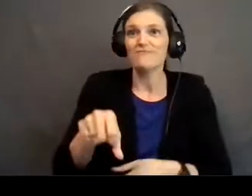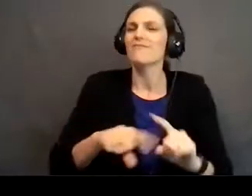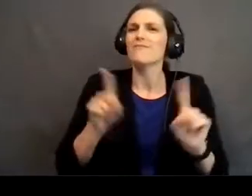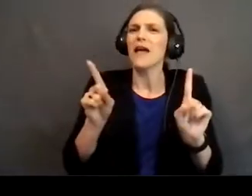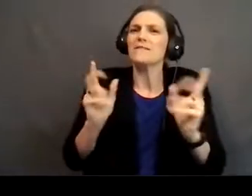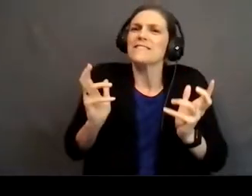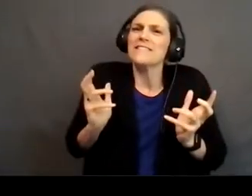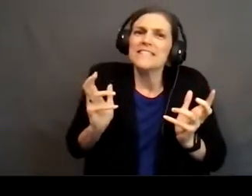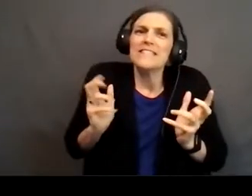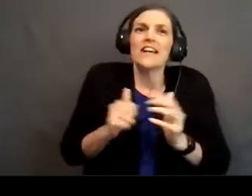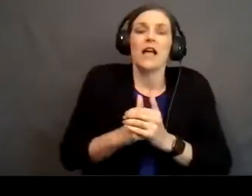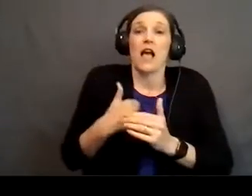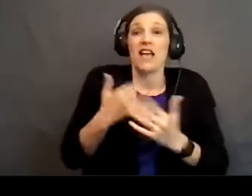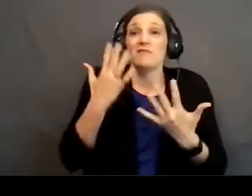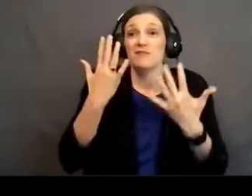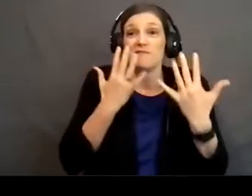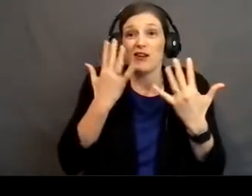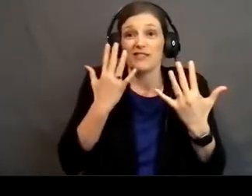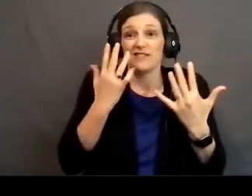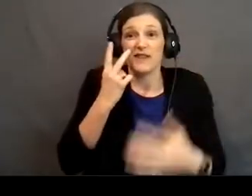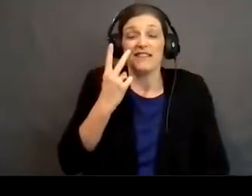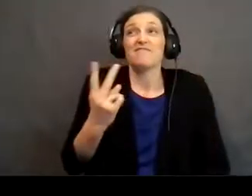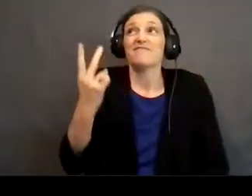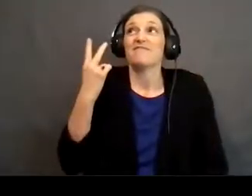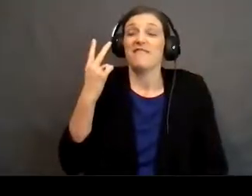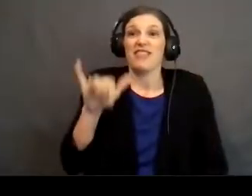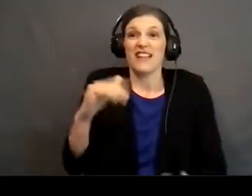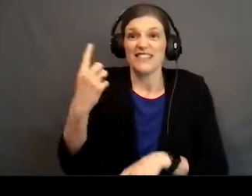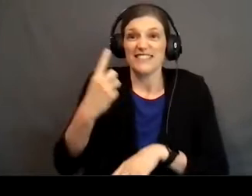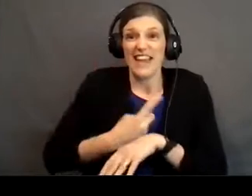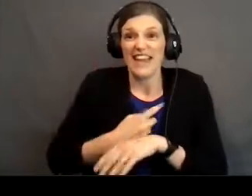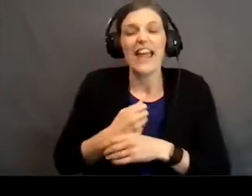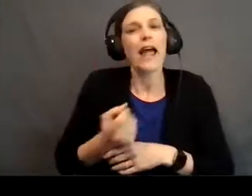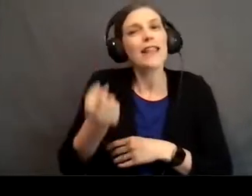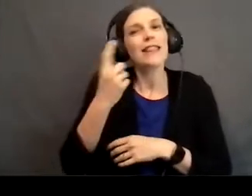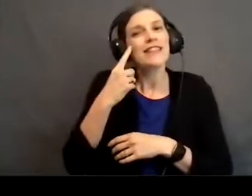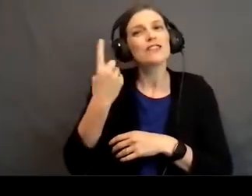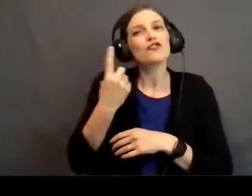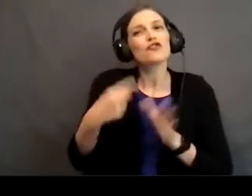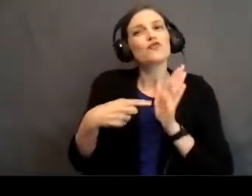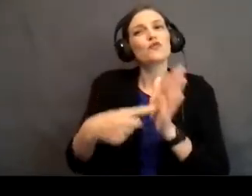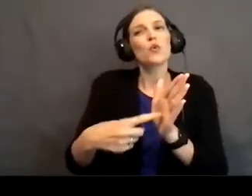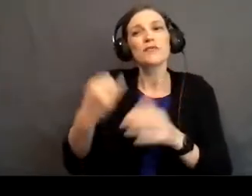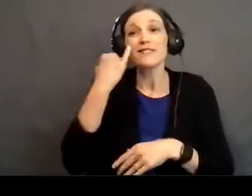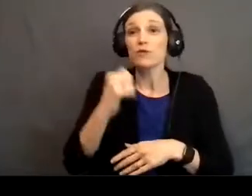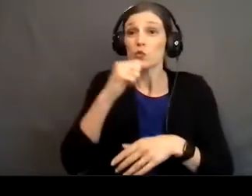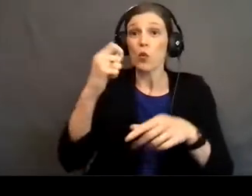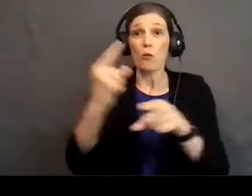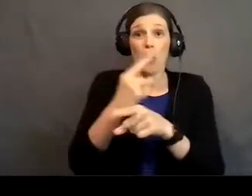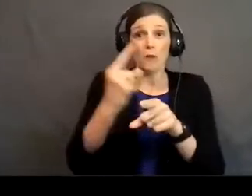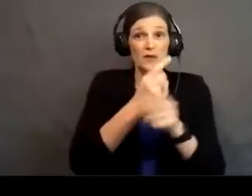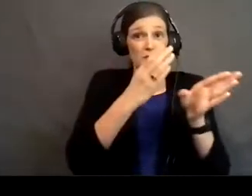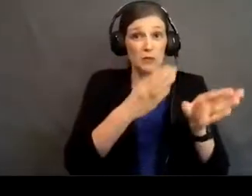just, I'm embarrassed when I think back on it. And I think that just goes to show that when you don't properly prepare